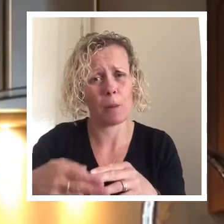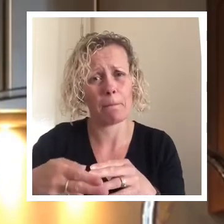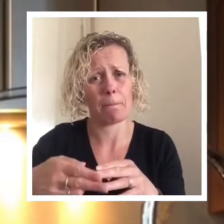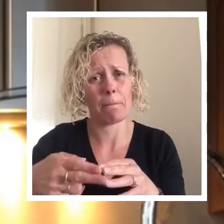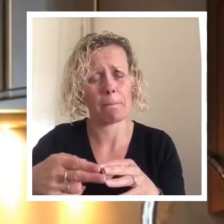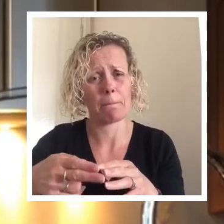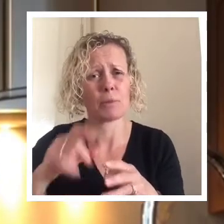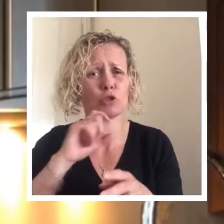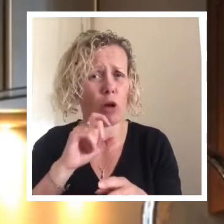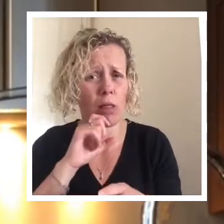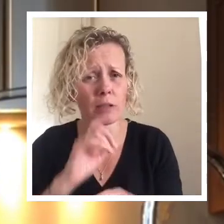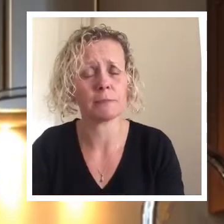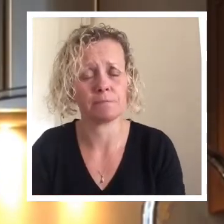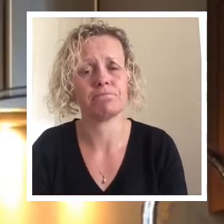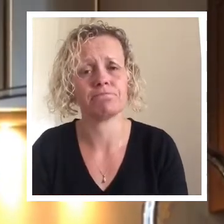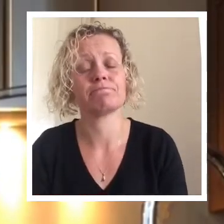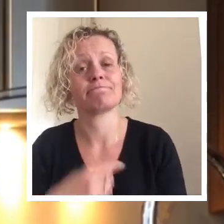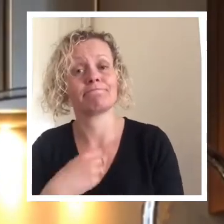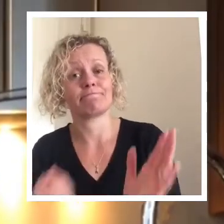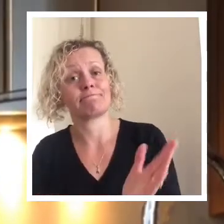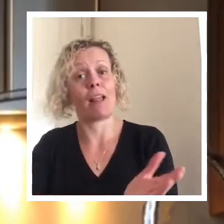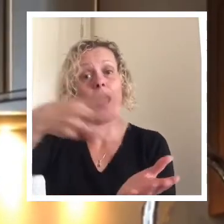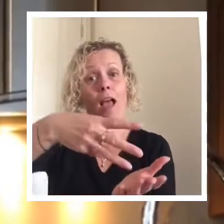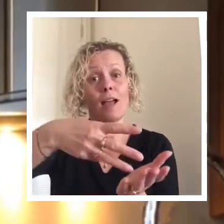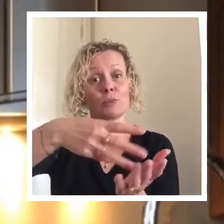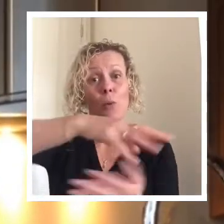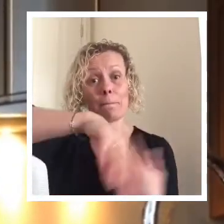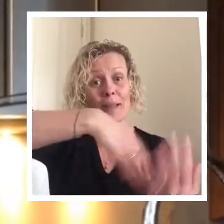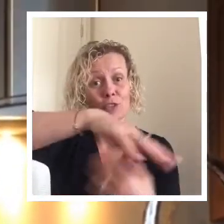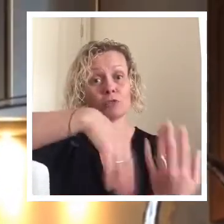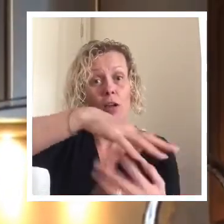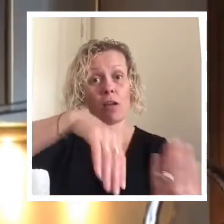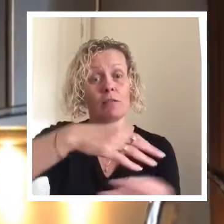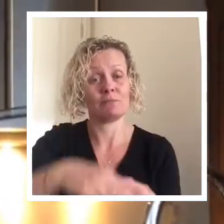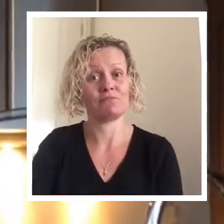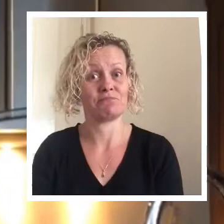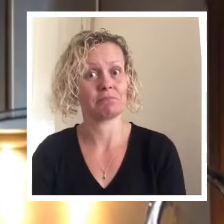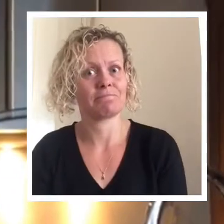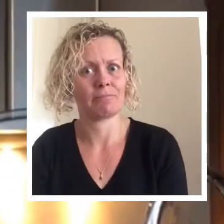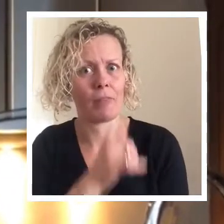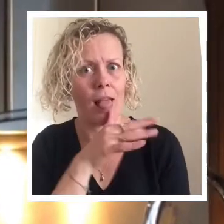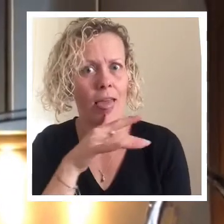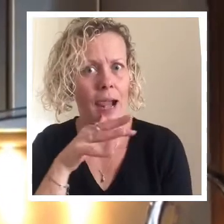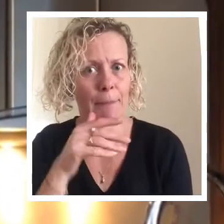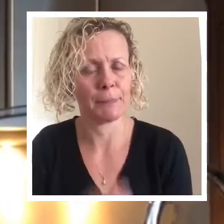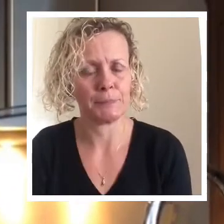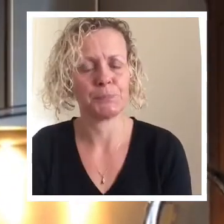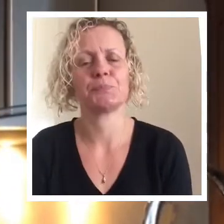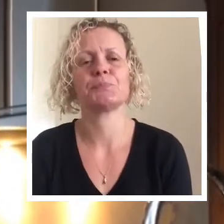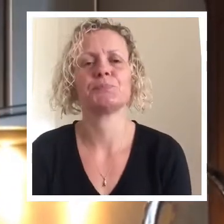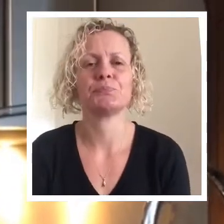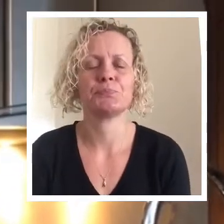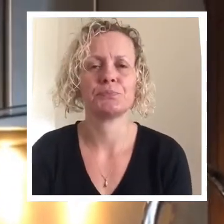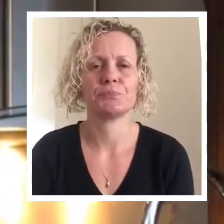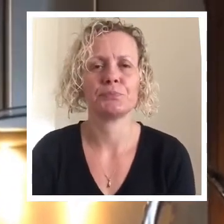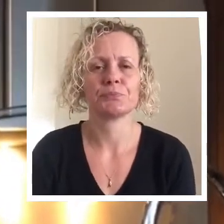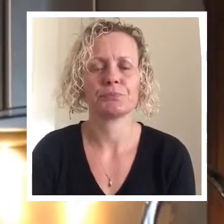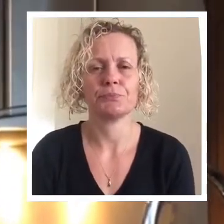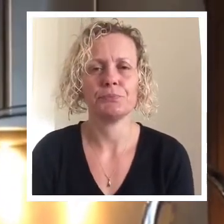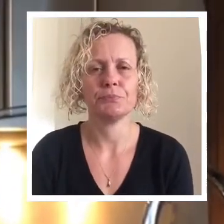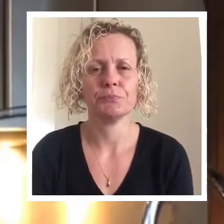and then we are going to add this into our gorgeous mixture. Okay.